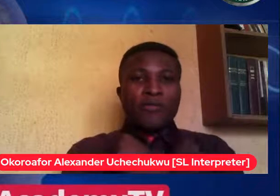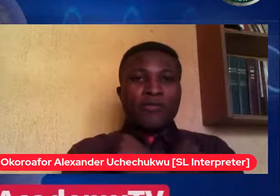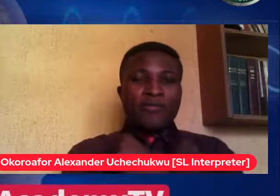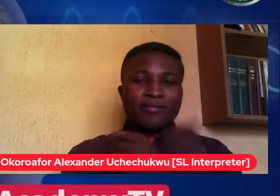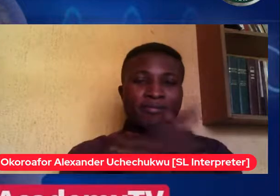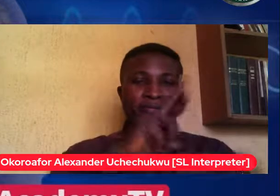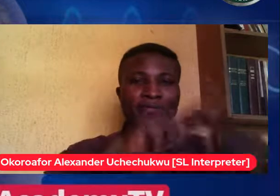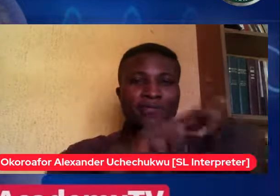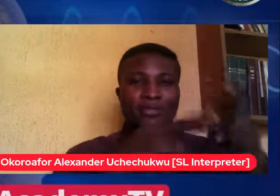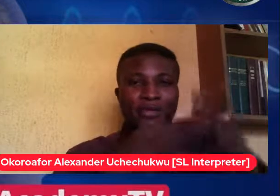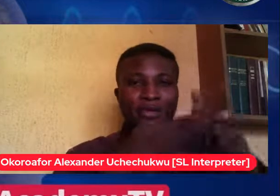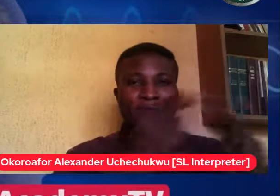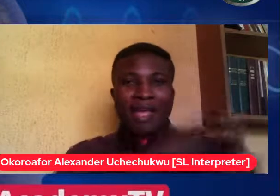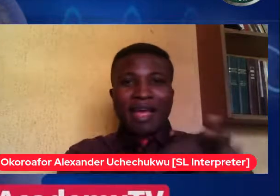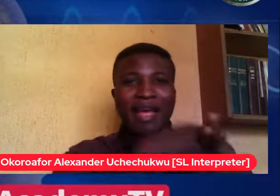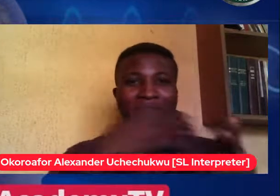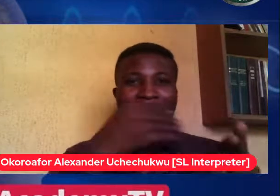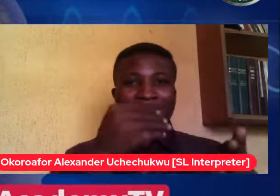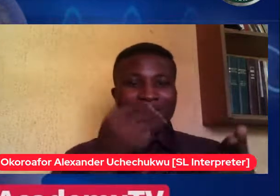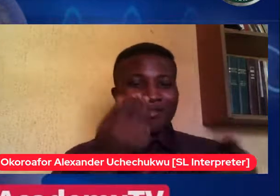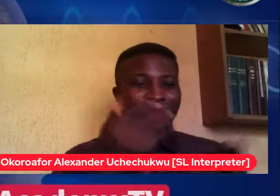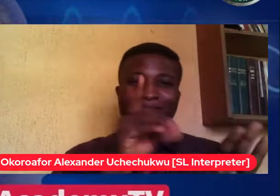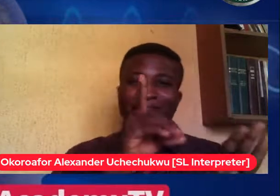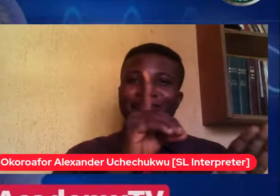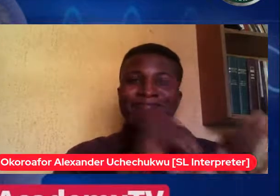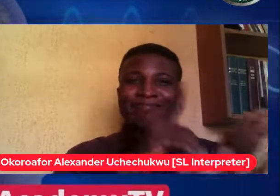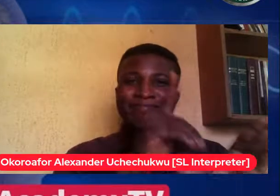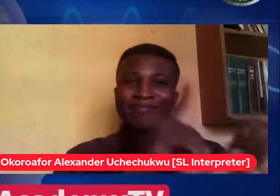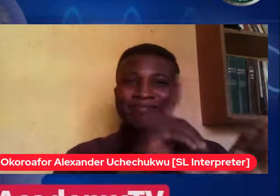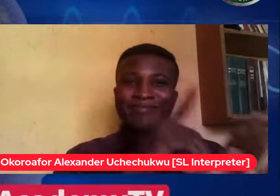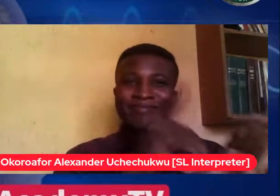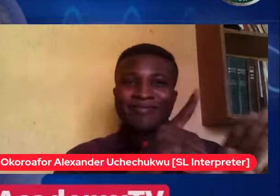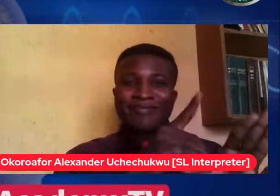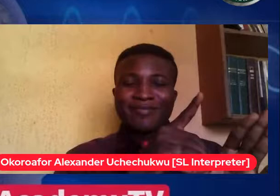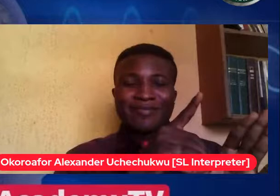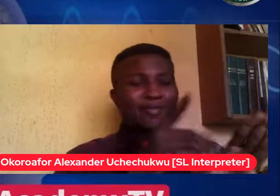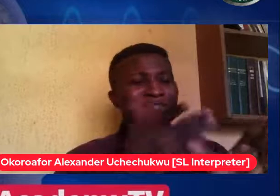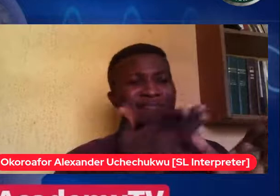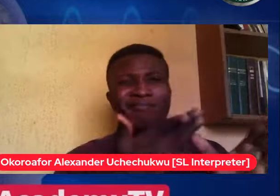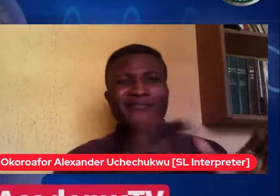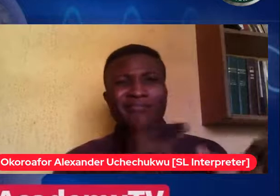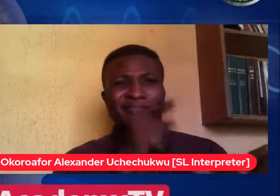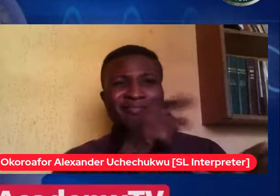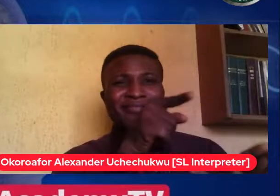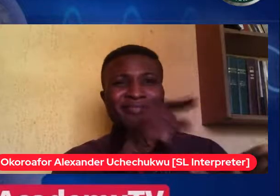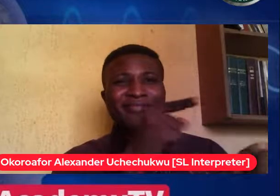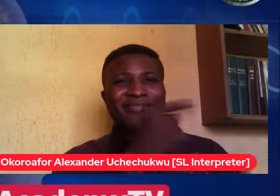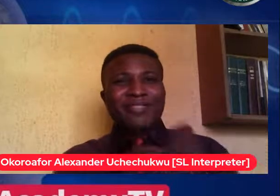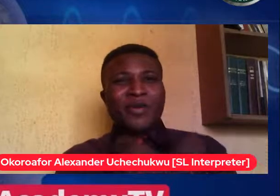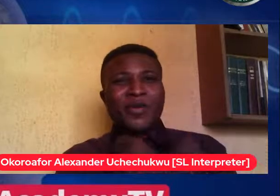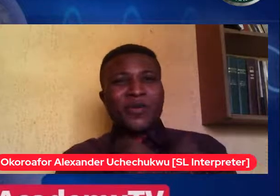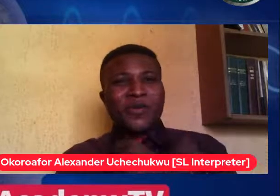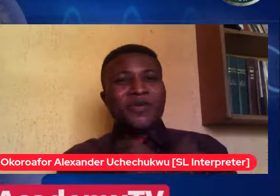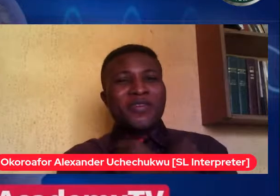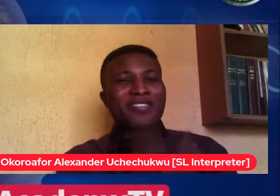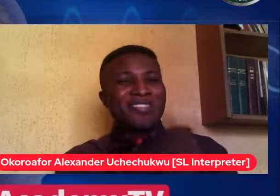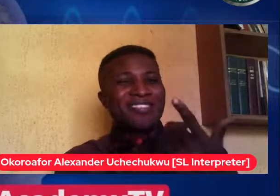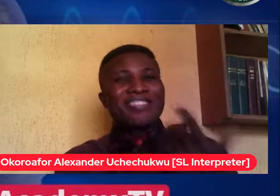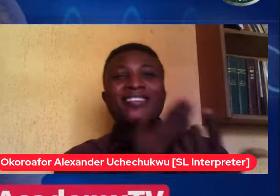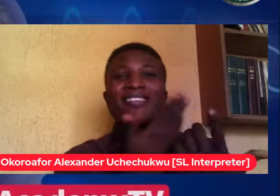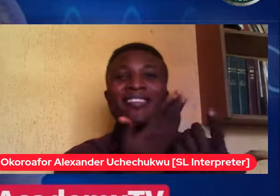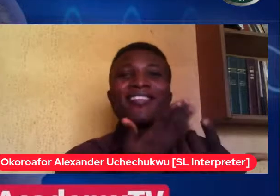I love love, and I love love-related stories and issues. So today,